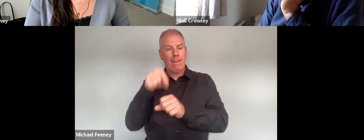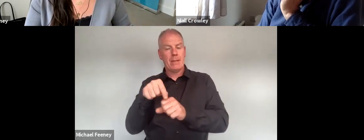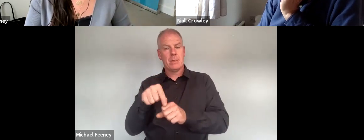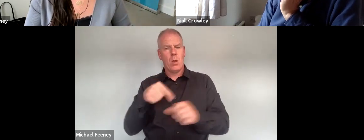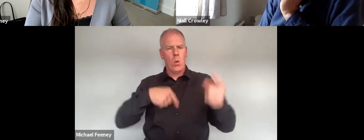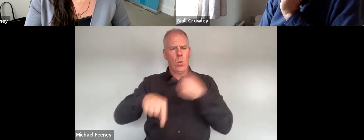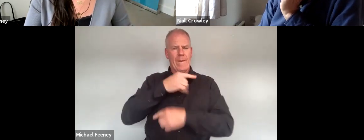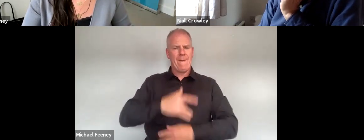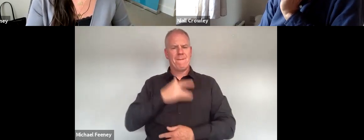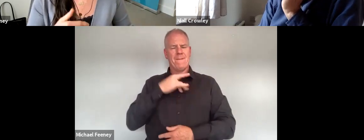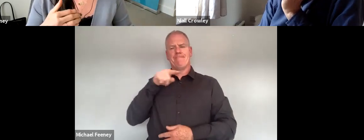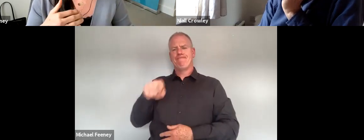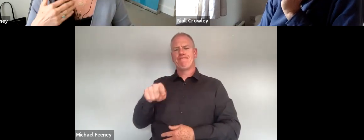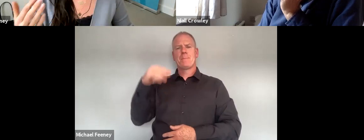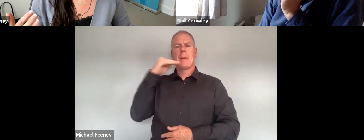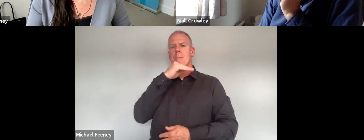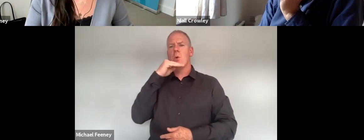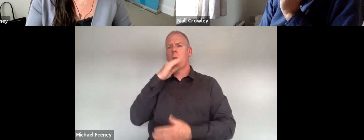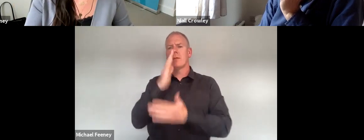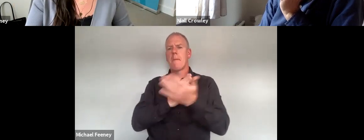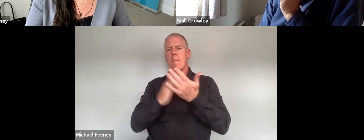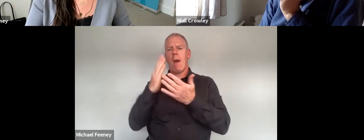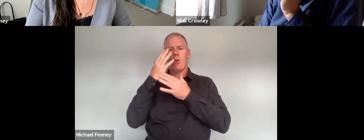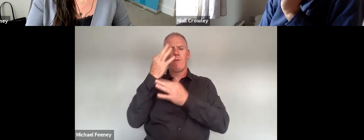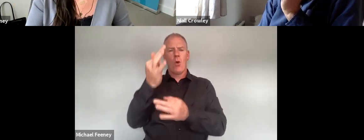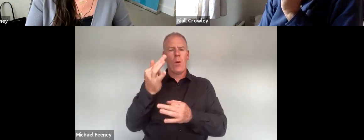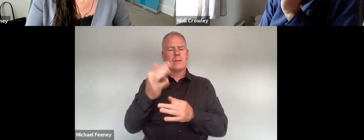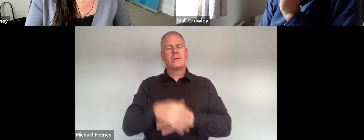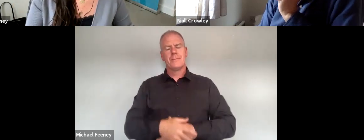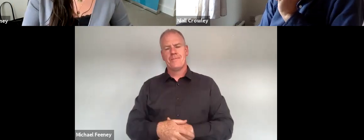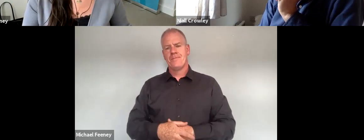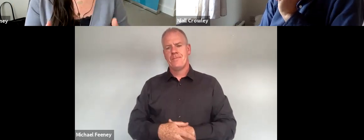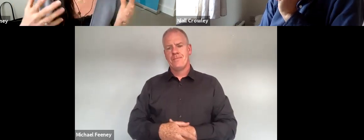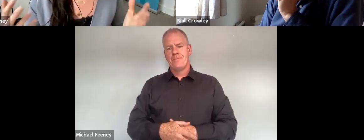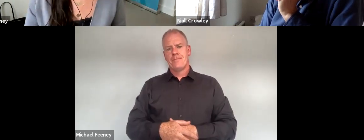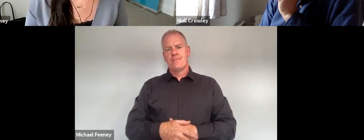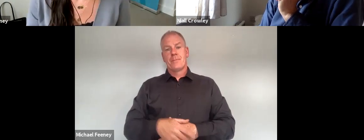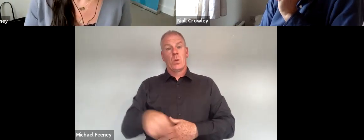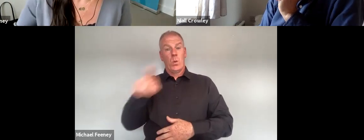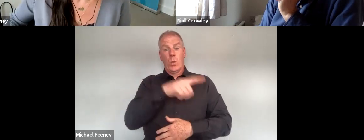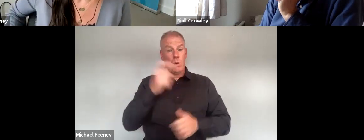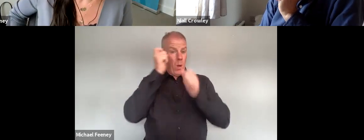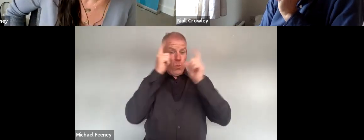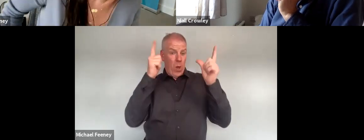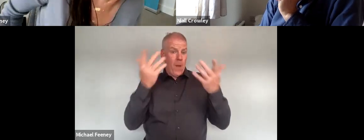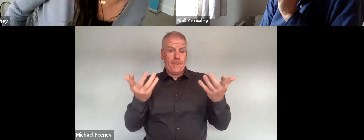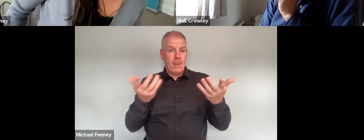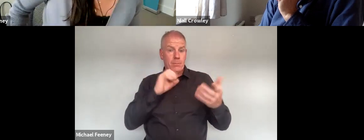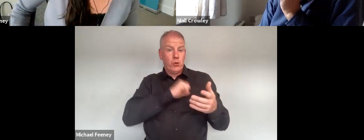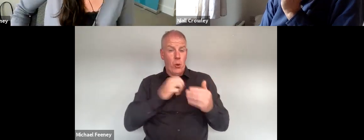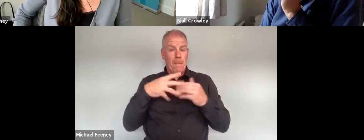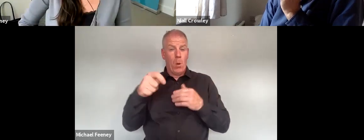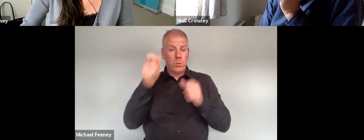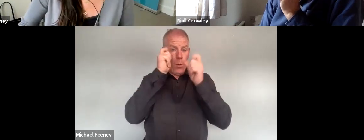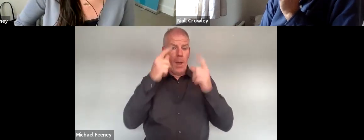we see as a critical forward-facing power in this space so for those who aren't familiar and I'm sure most of you are